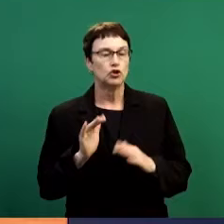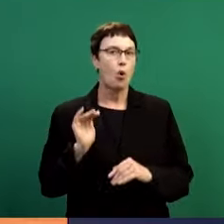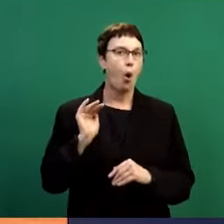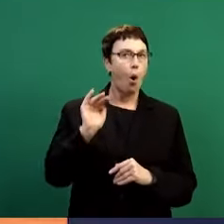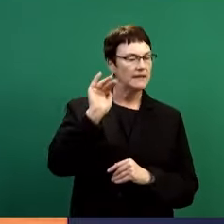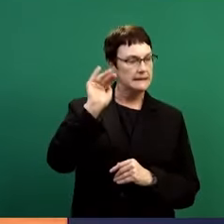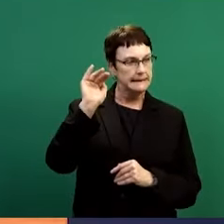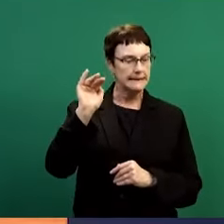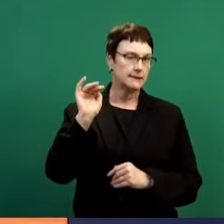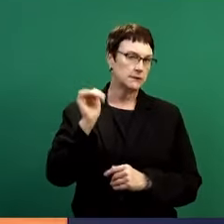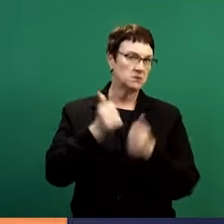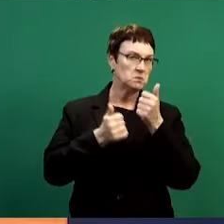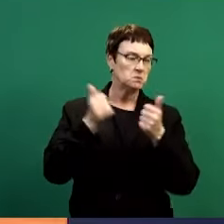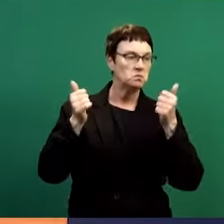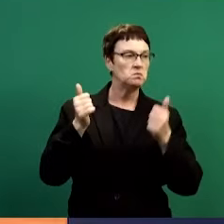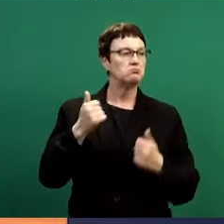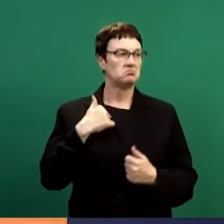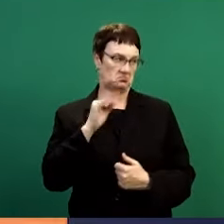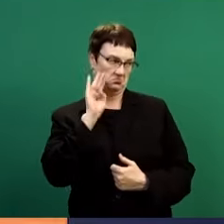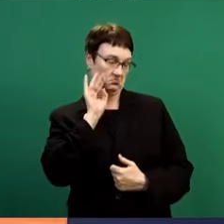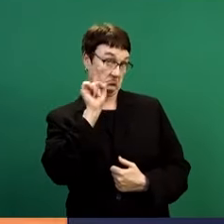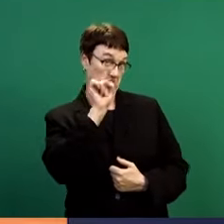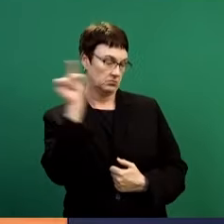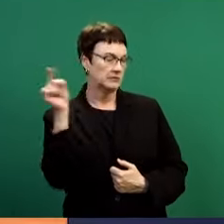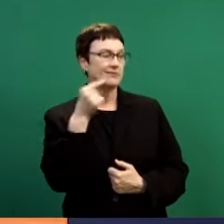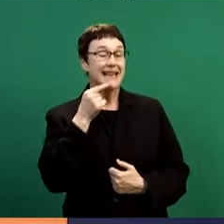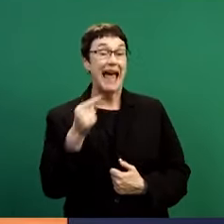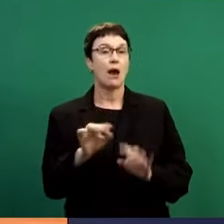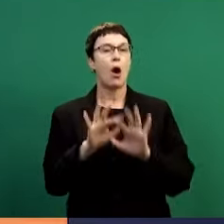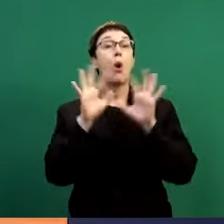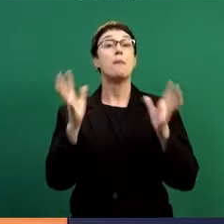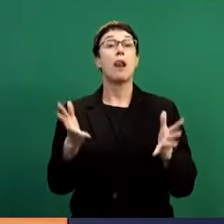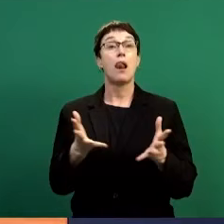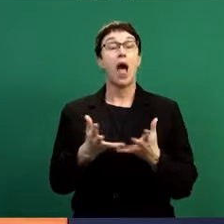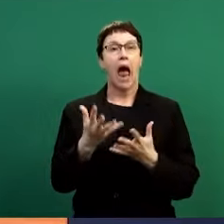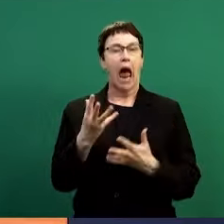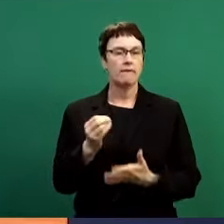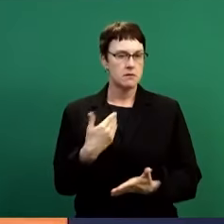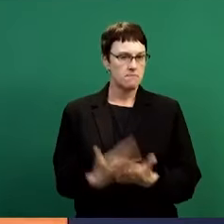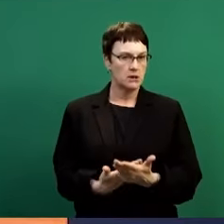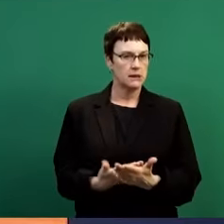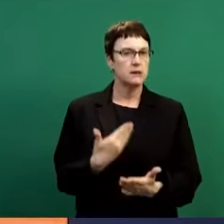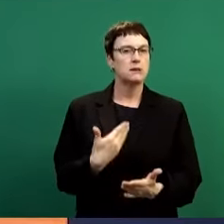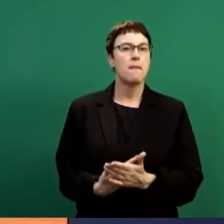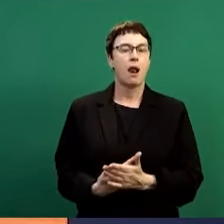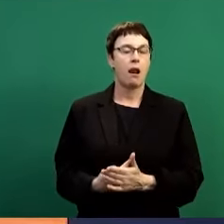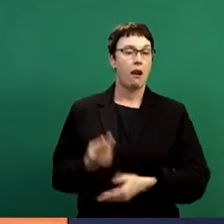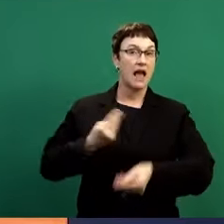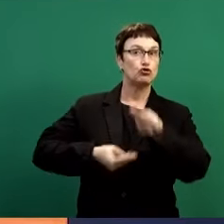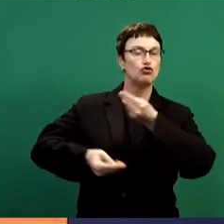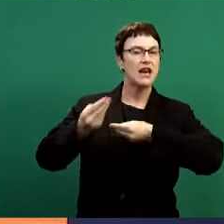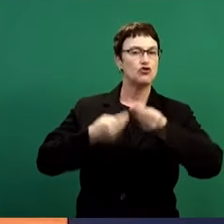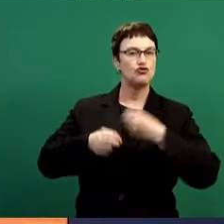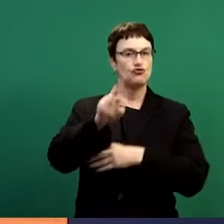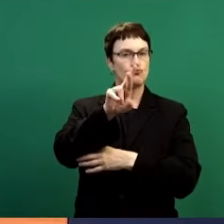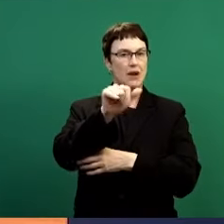that amongst the global manipulation of exchange rates is also